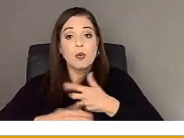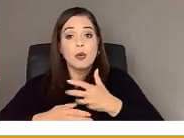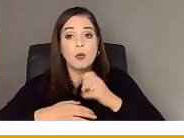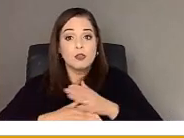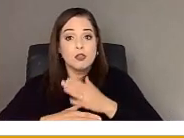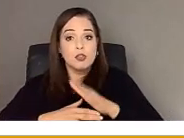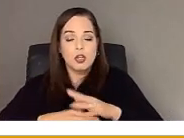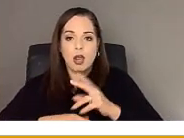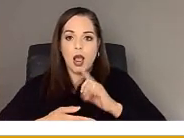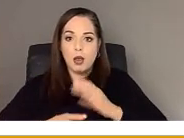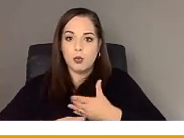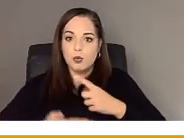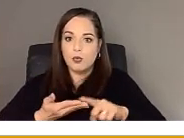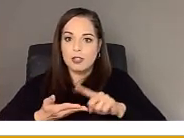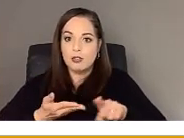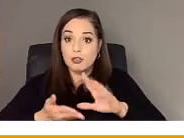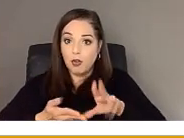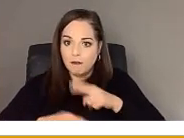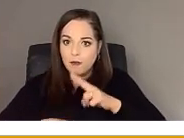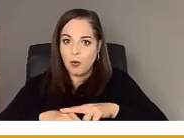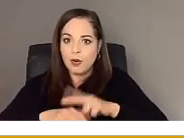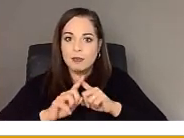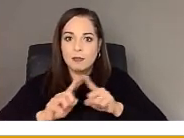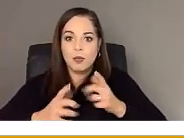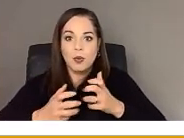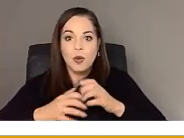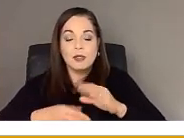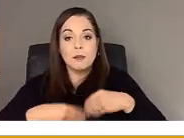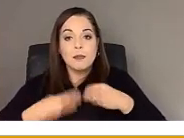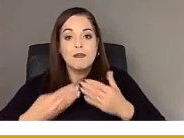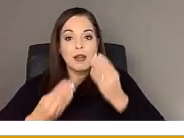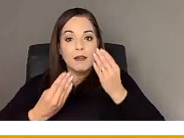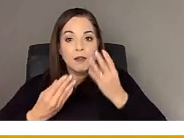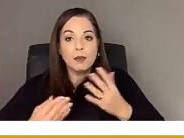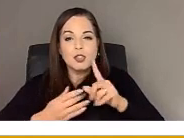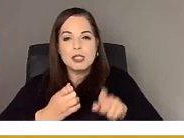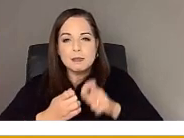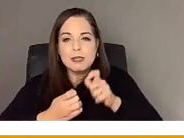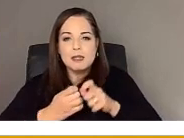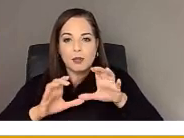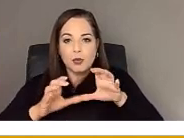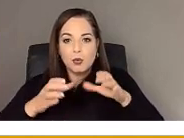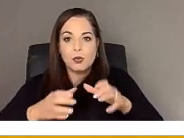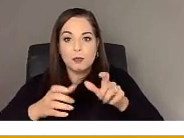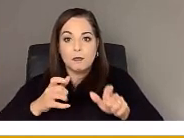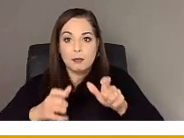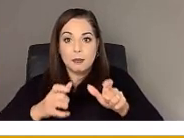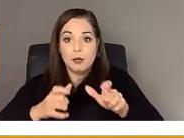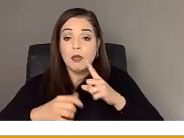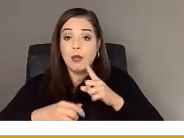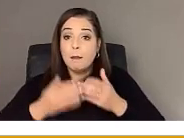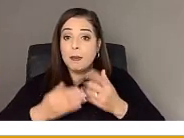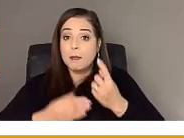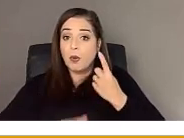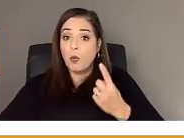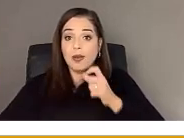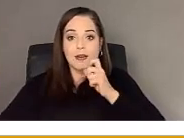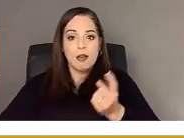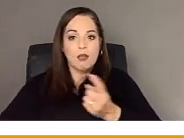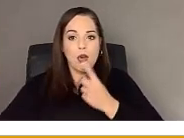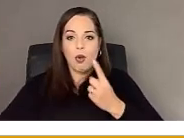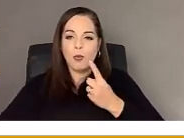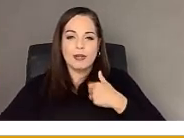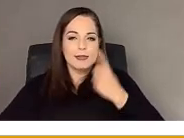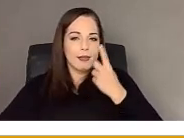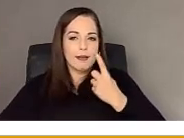of course, but we also wanted to provide information to a specific group of people, one that might not always consider how